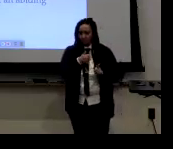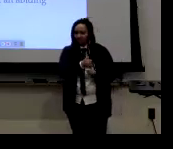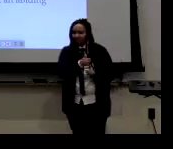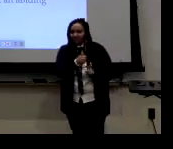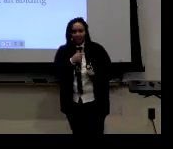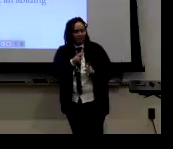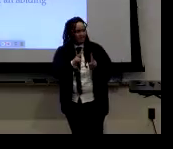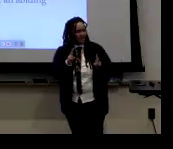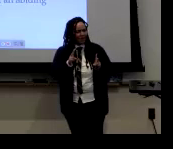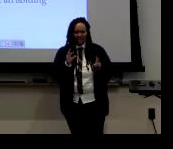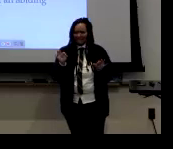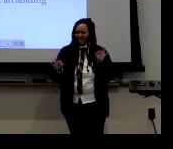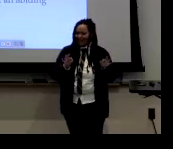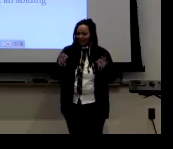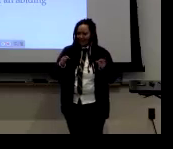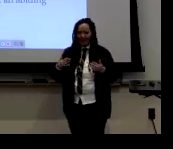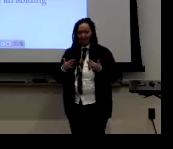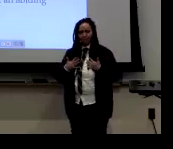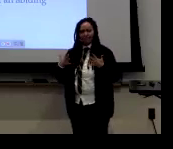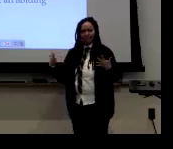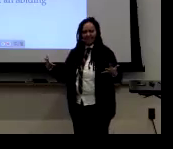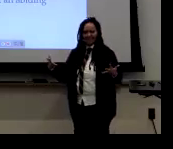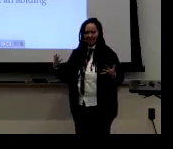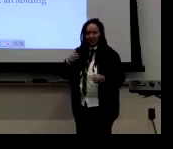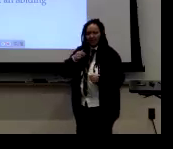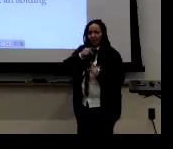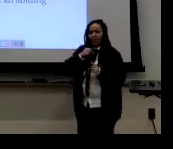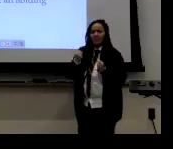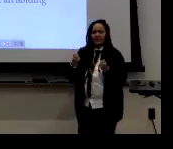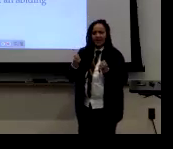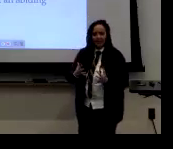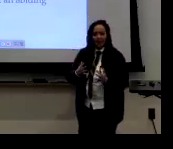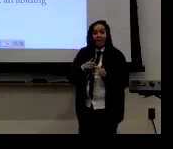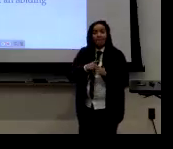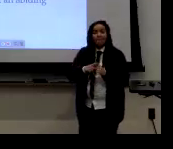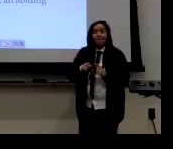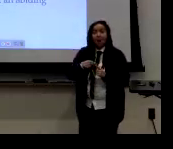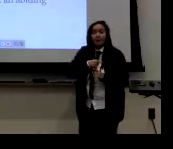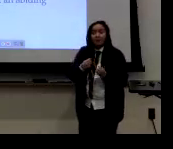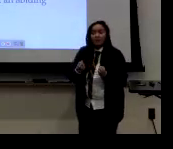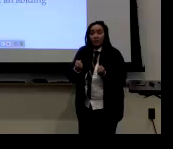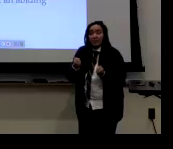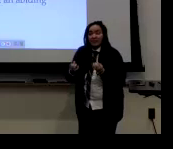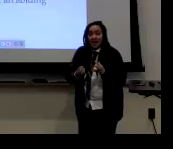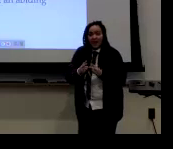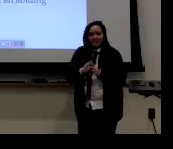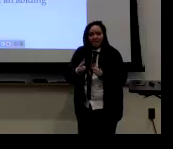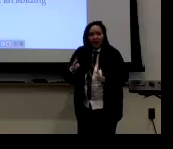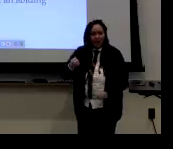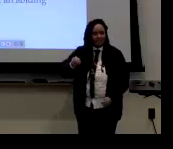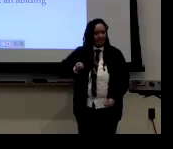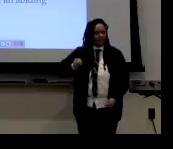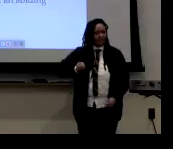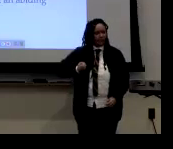I encountered a person that was, you had a very feminine presence with, when it comes to signing,